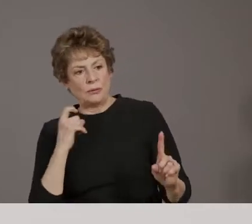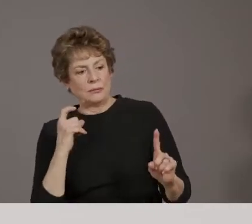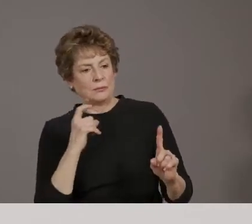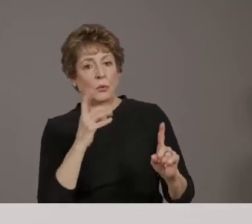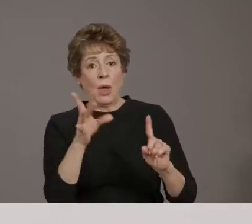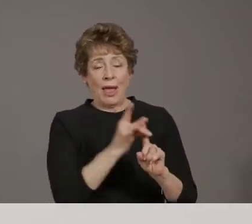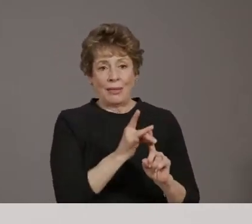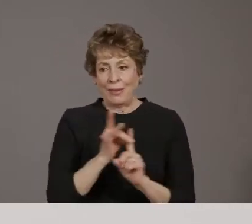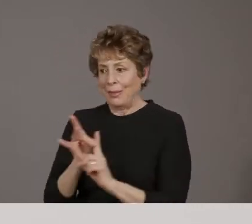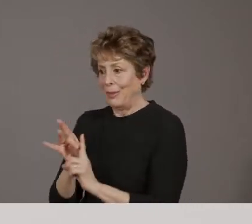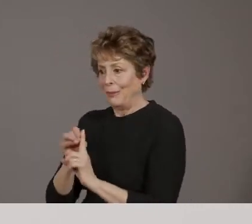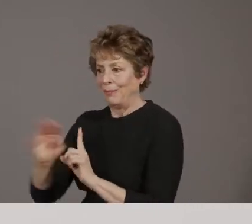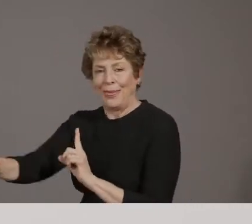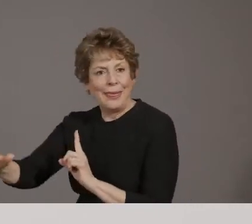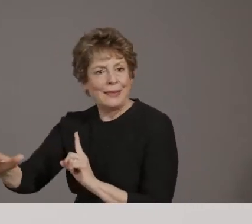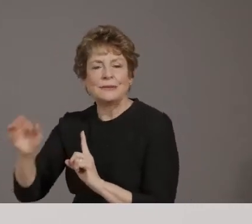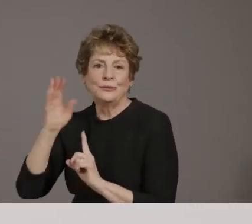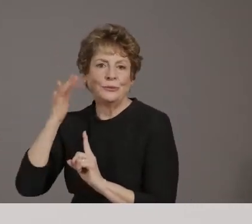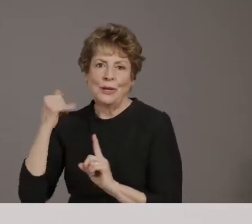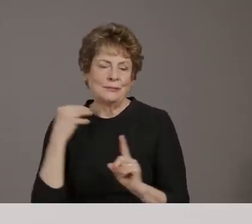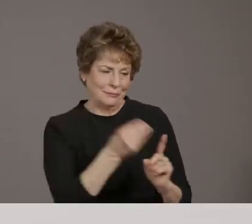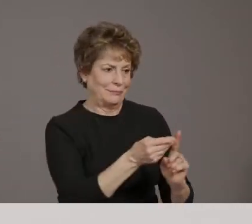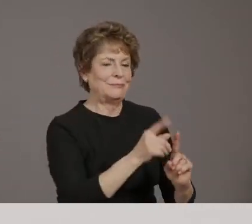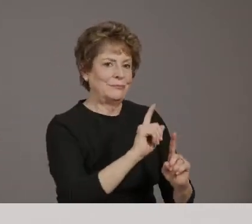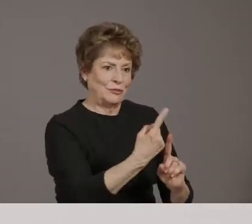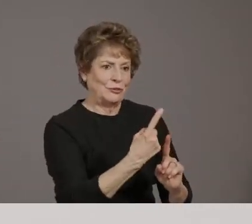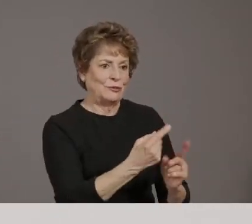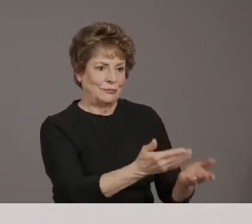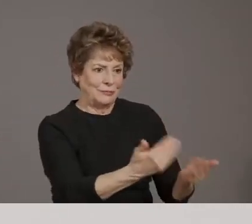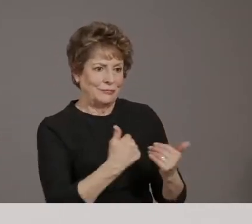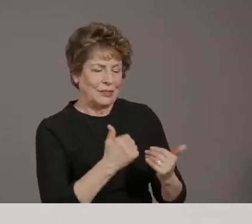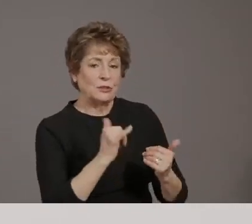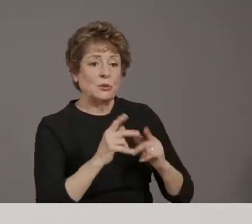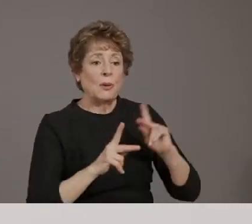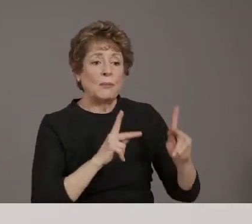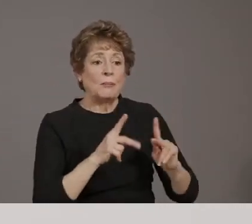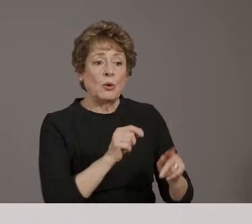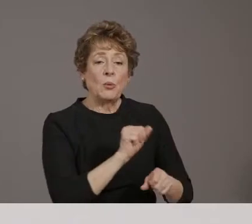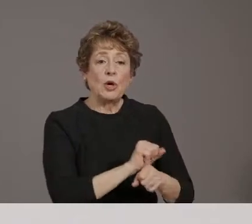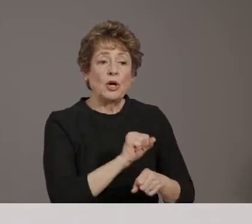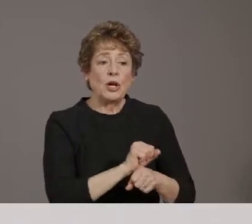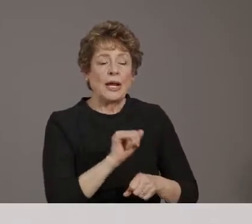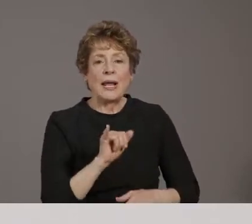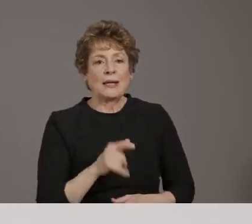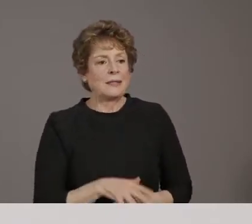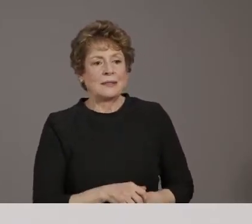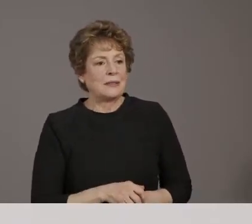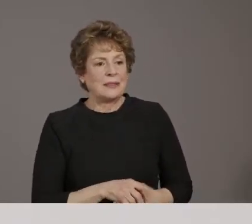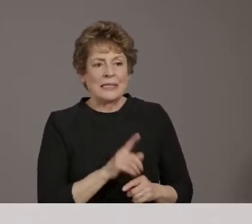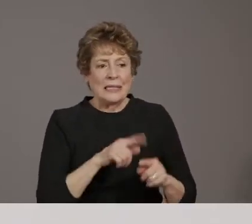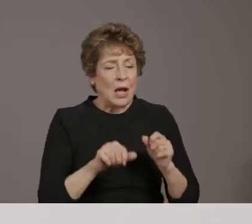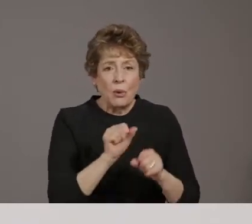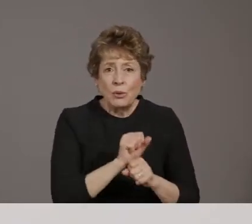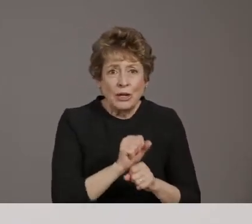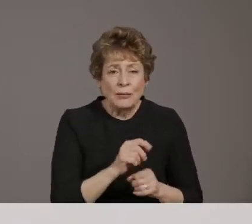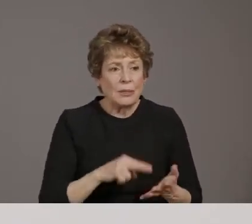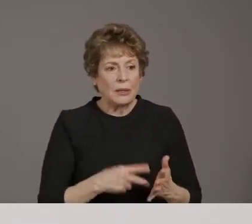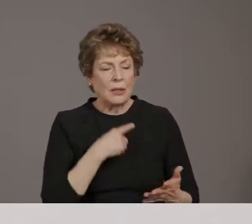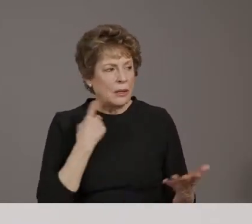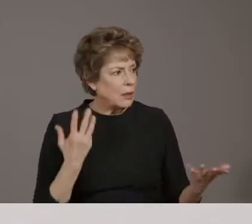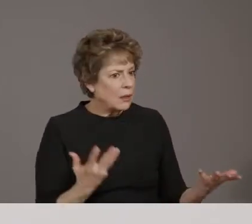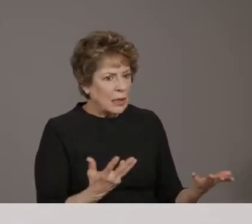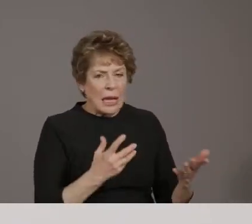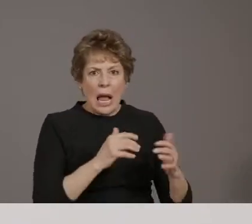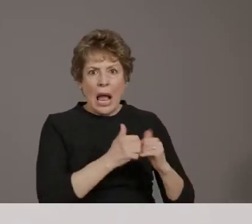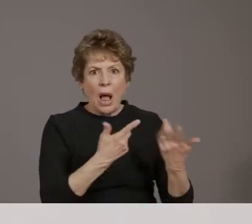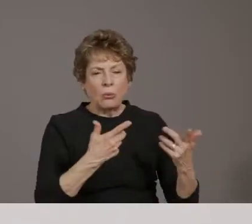And you still need those in order for our communities to continue function. Those jobs are essential to make sure that people